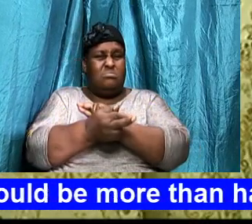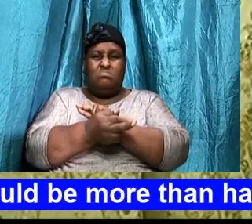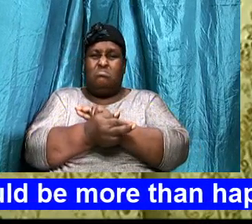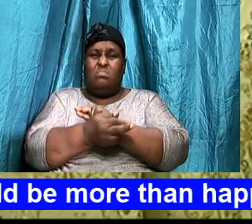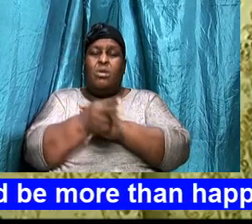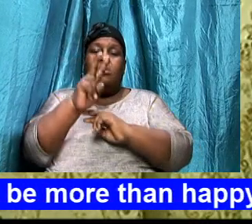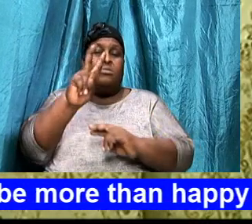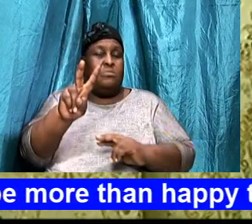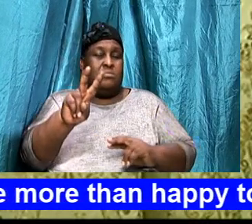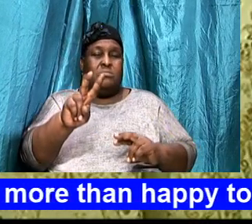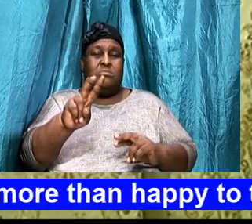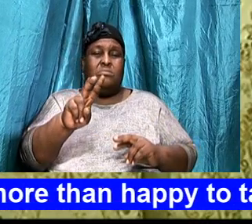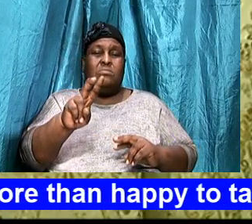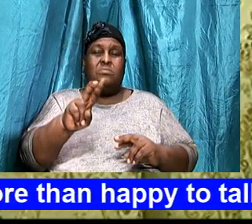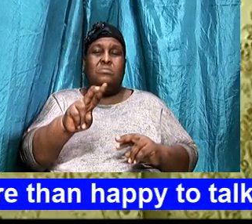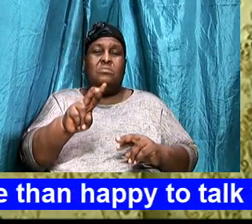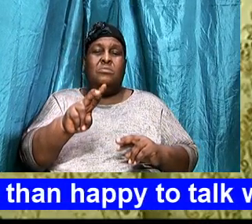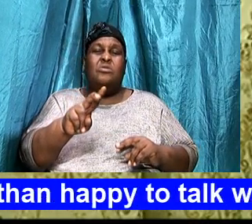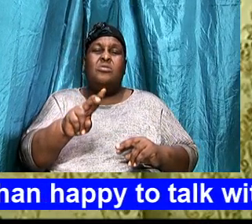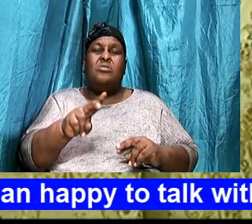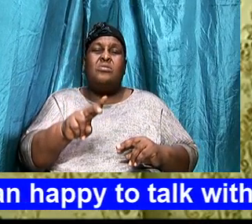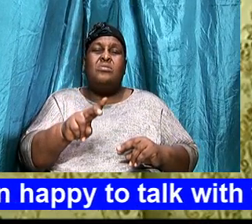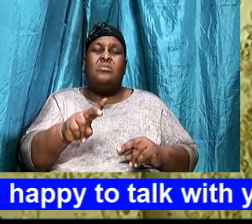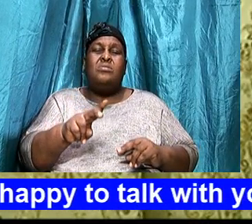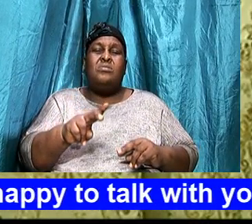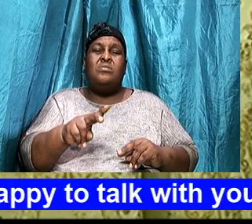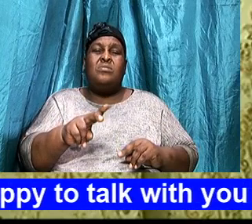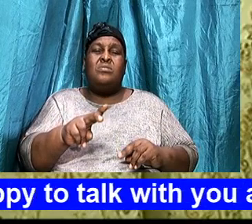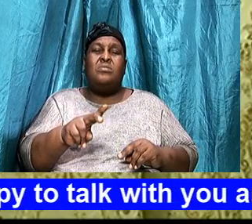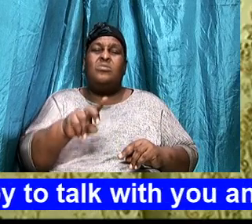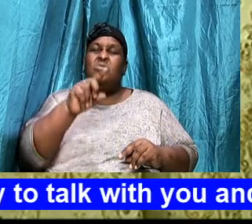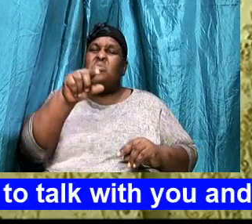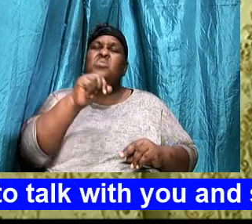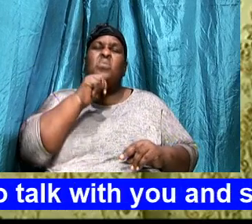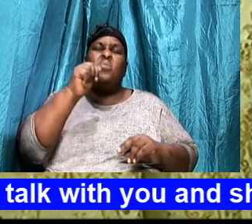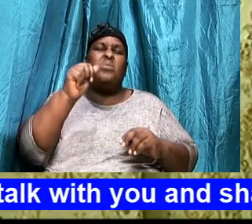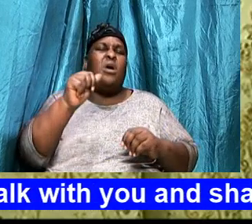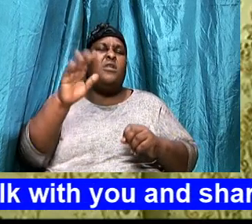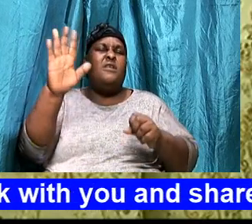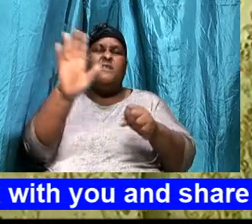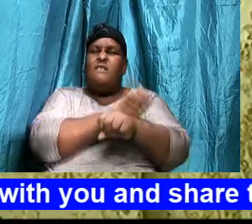And two, You have not, Fully surrendered,